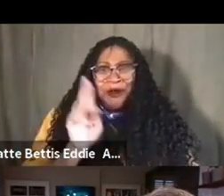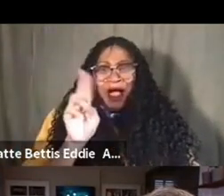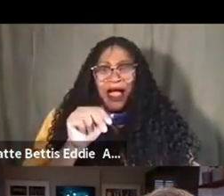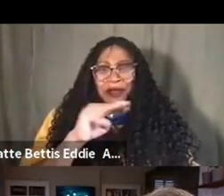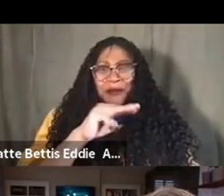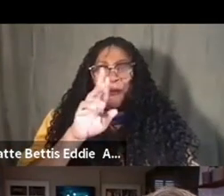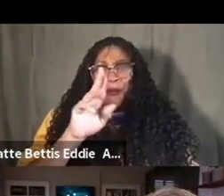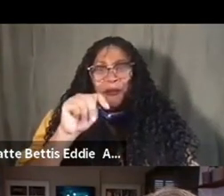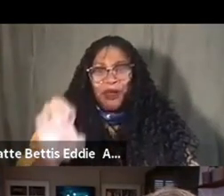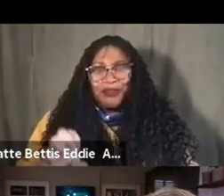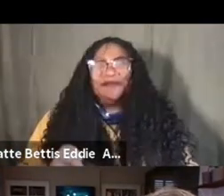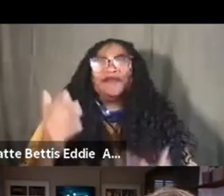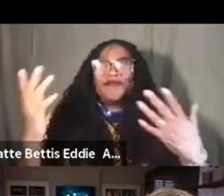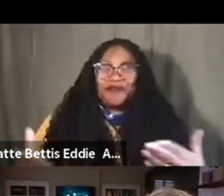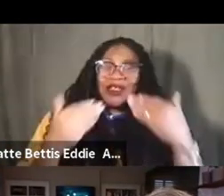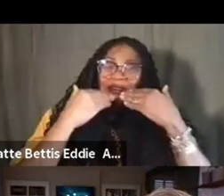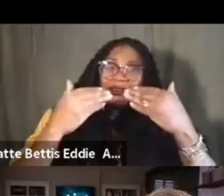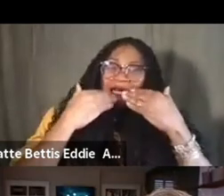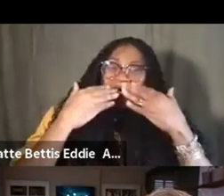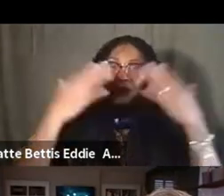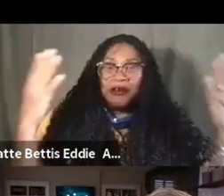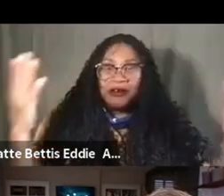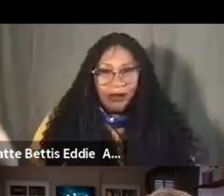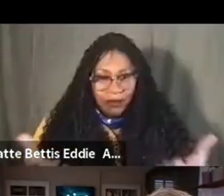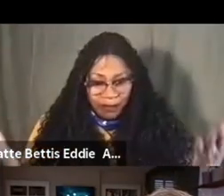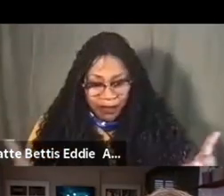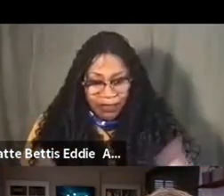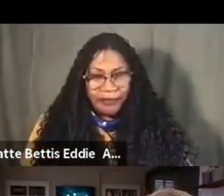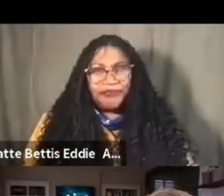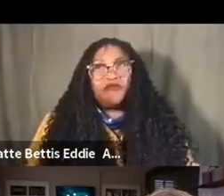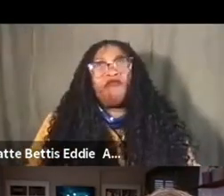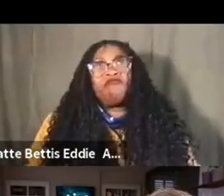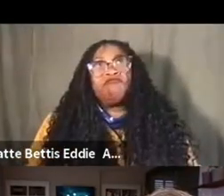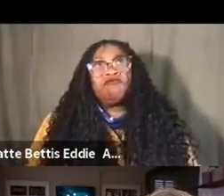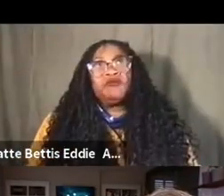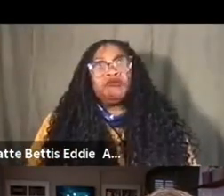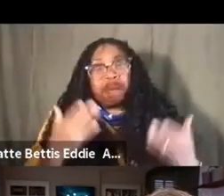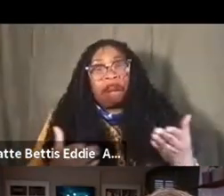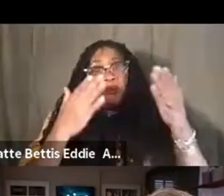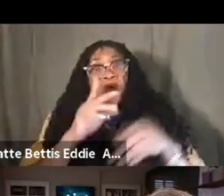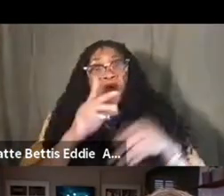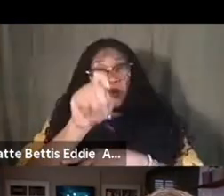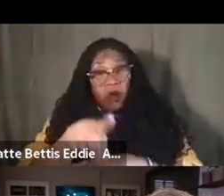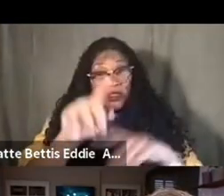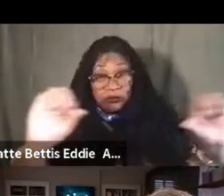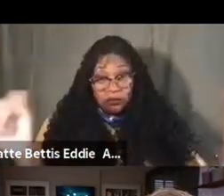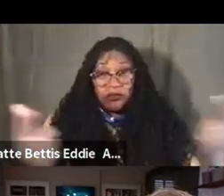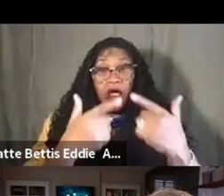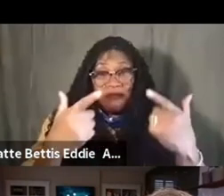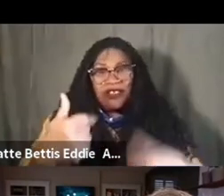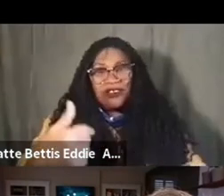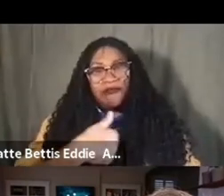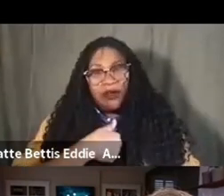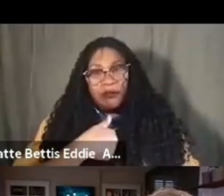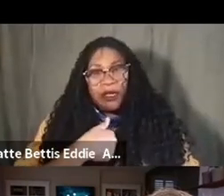Thank you for having me, um, and the question that you propose to all of us, um, for me